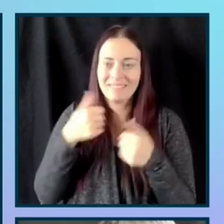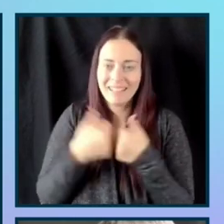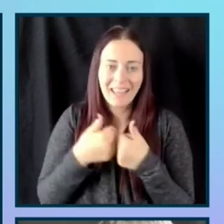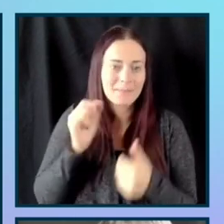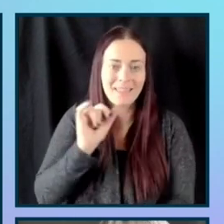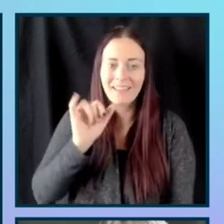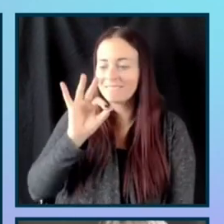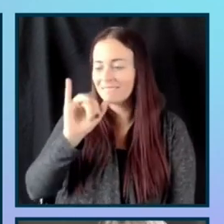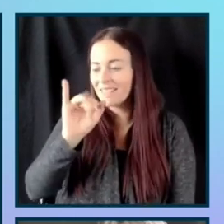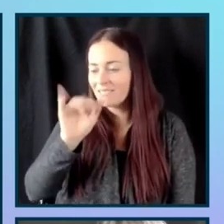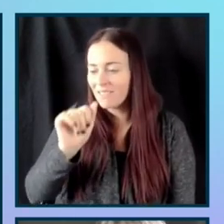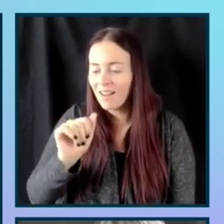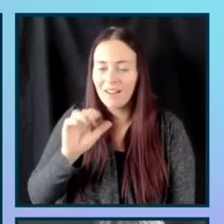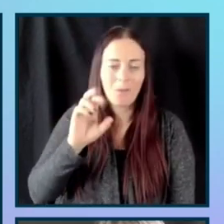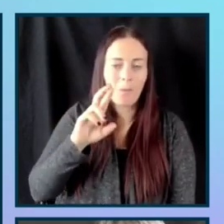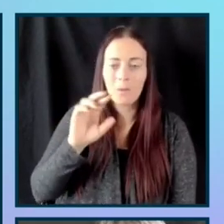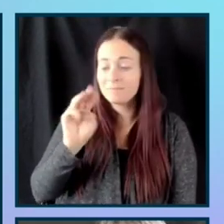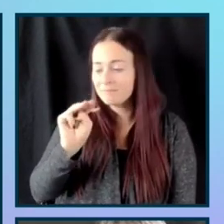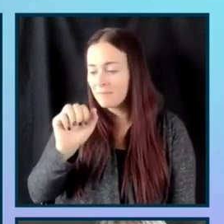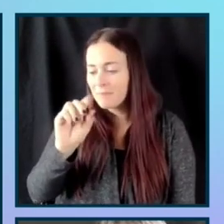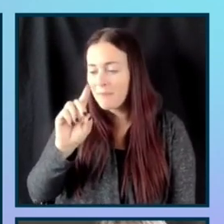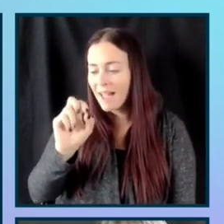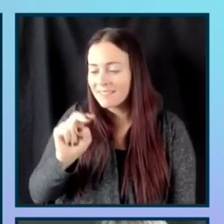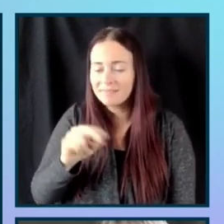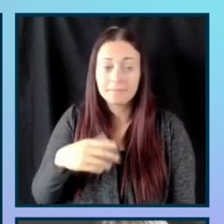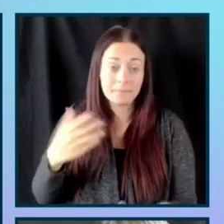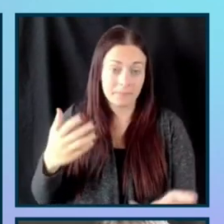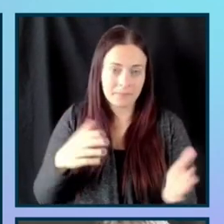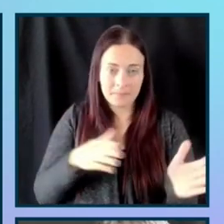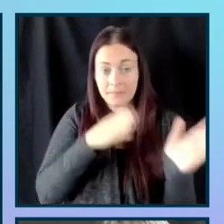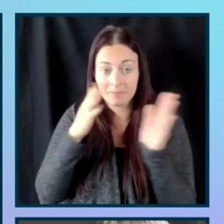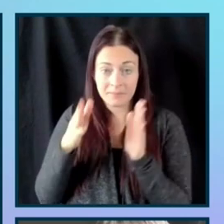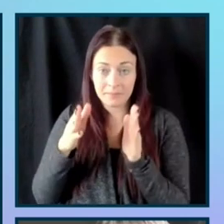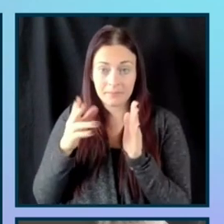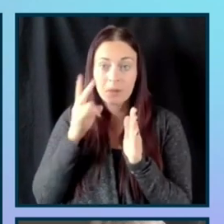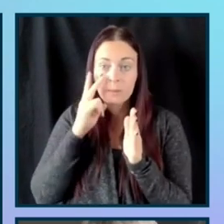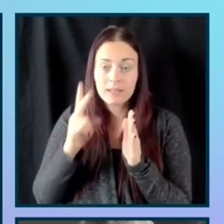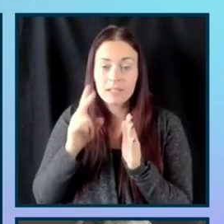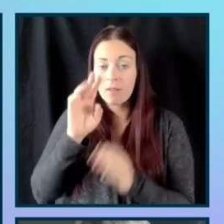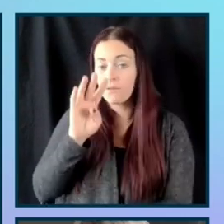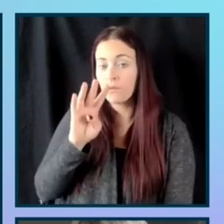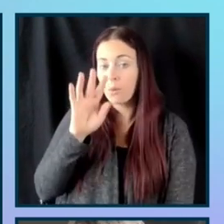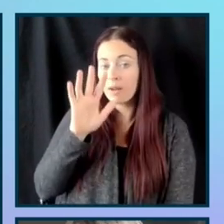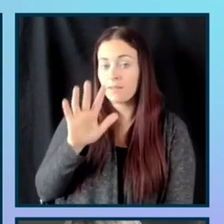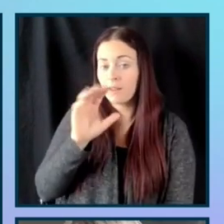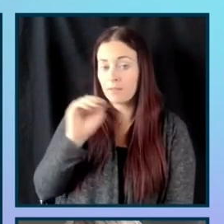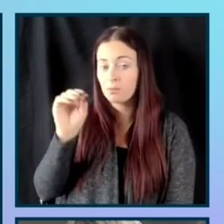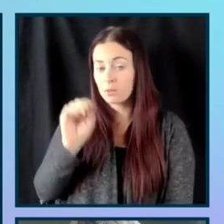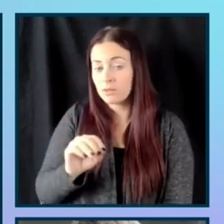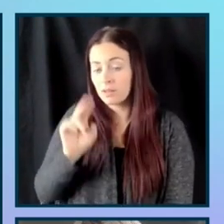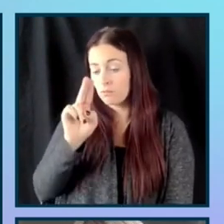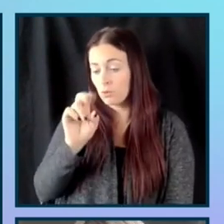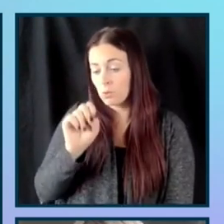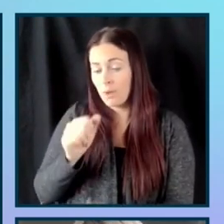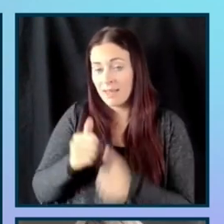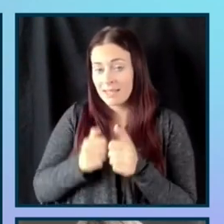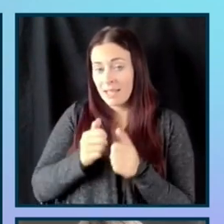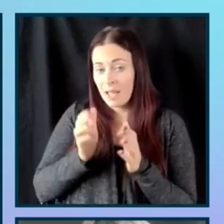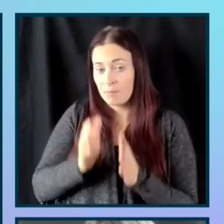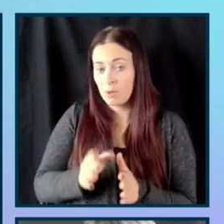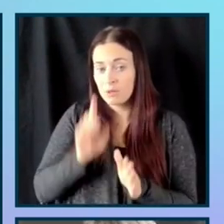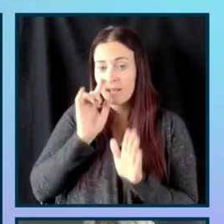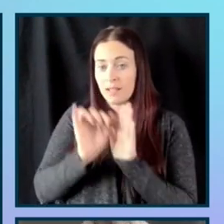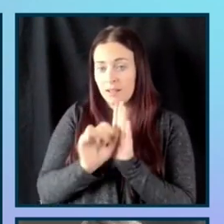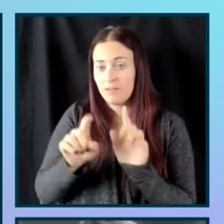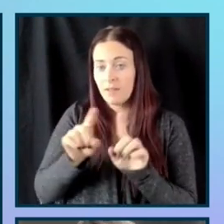Um, we'll see that, uh, 45% of us gamers identify as women, and that is a huge